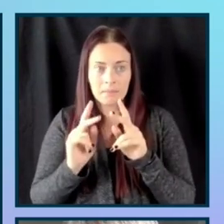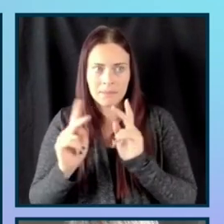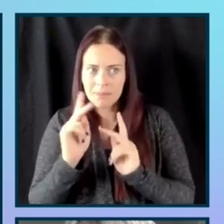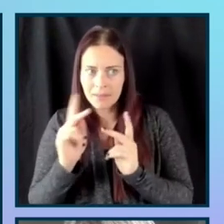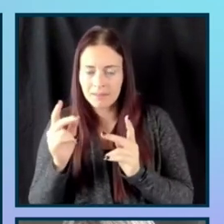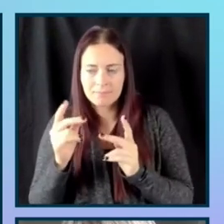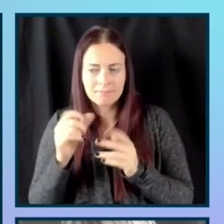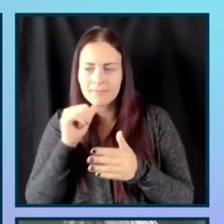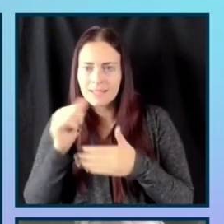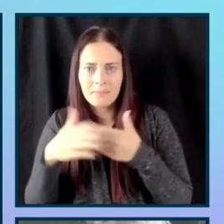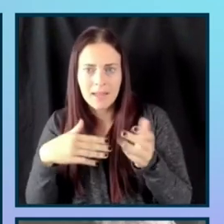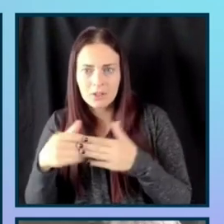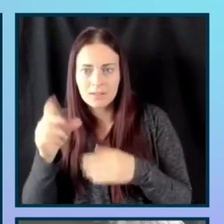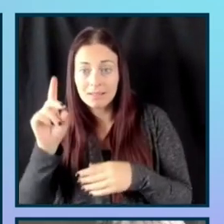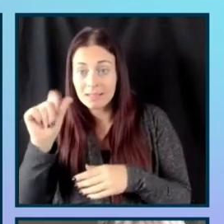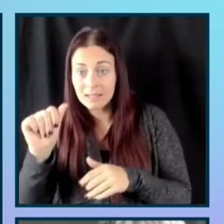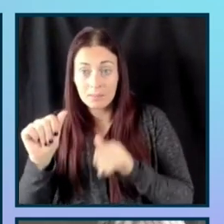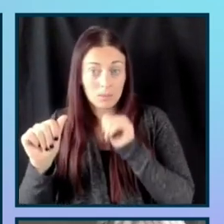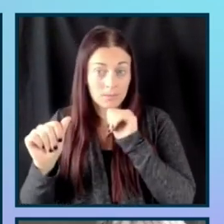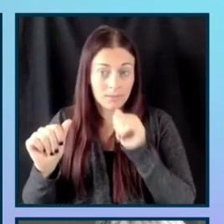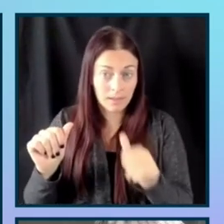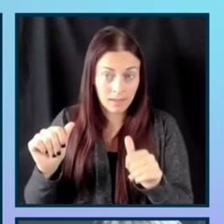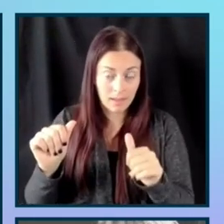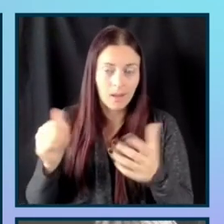a disability for these accessibility features.